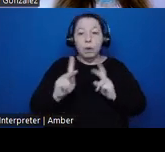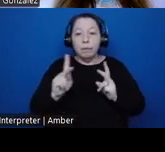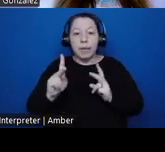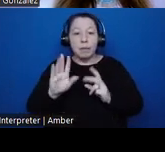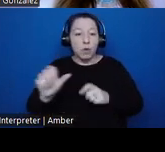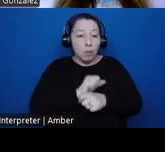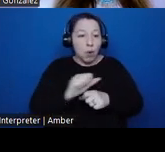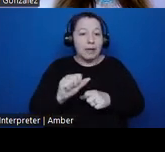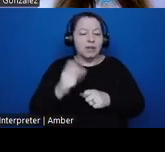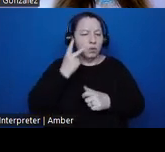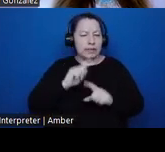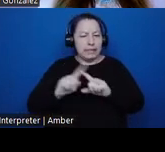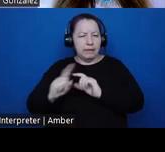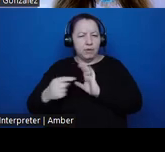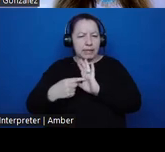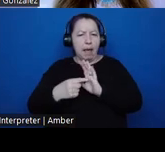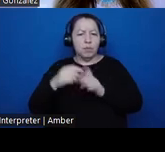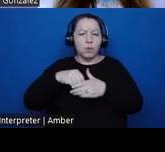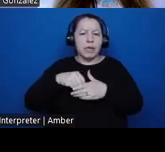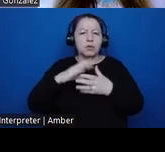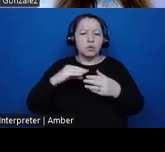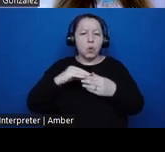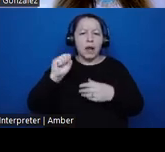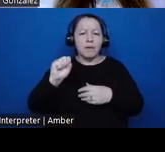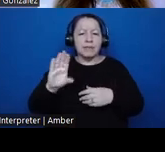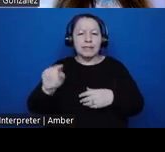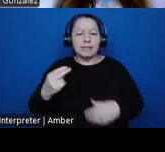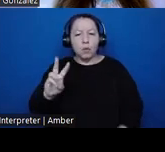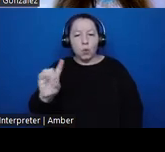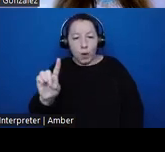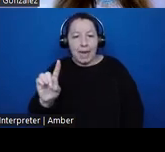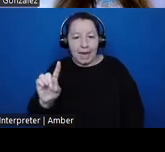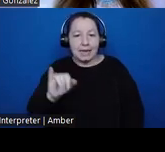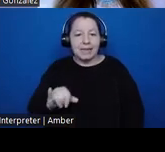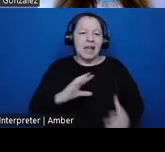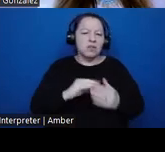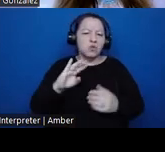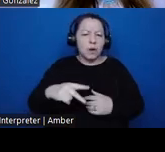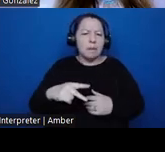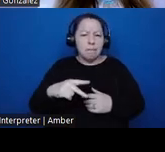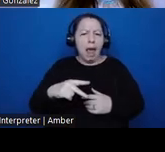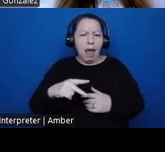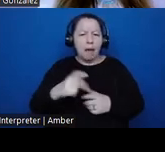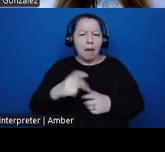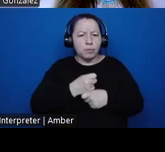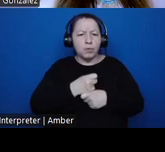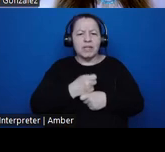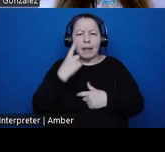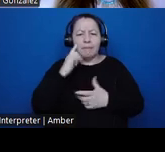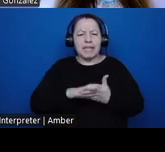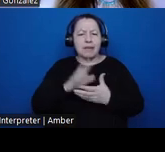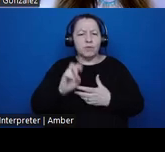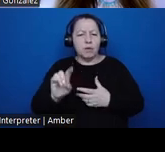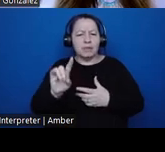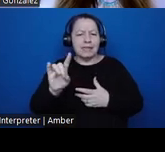of this within the story of South wind. Internally, ArcGIS story map that the tribe produced I believe in 2008 and I can provide a link to it after the talk is